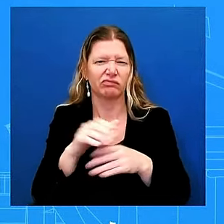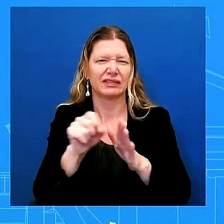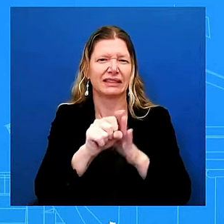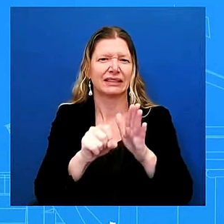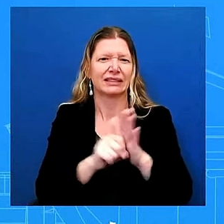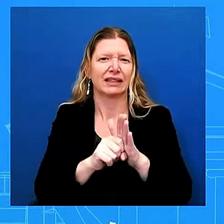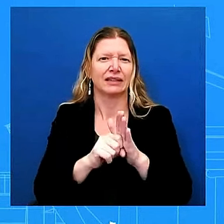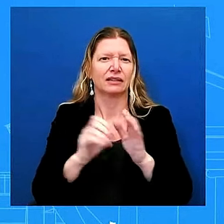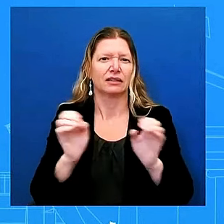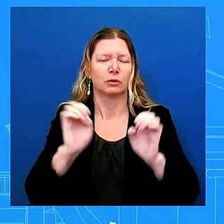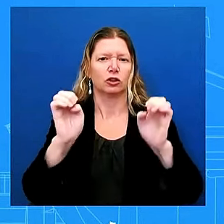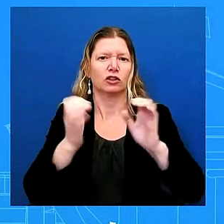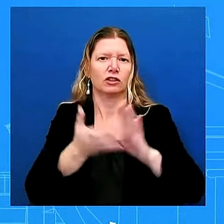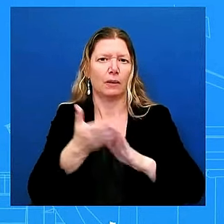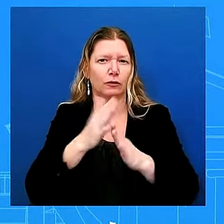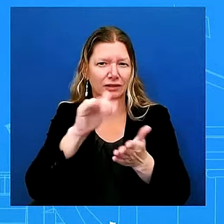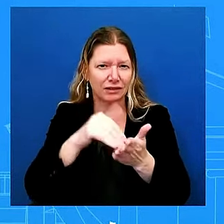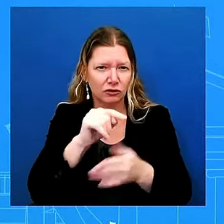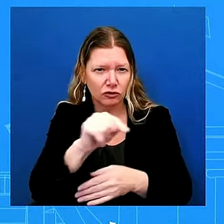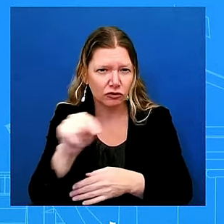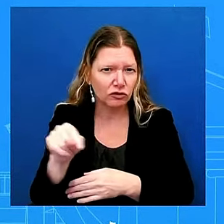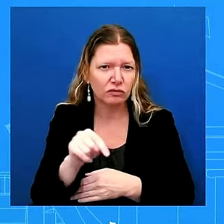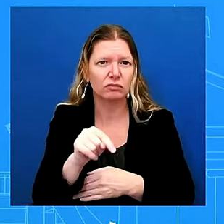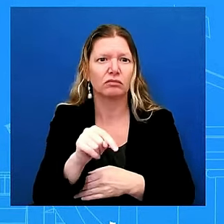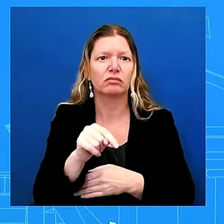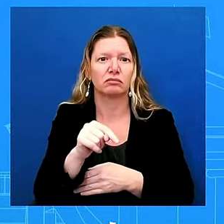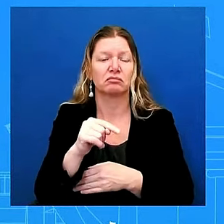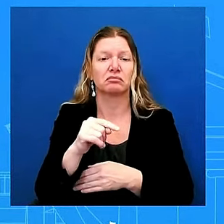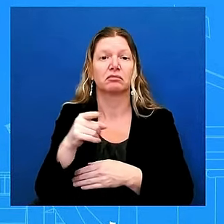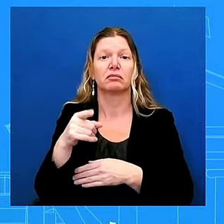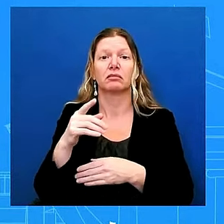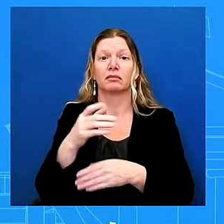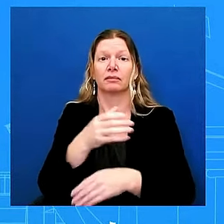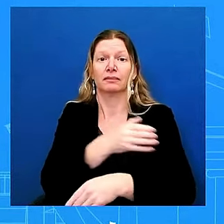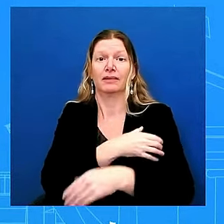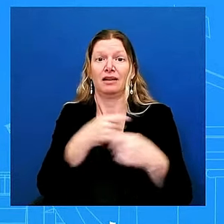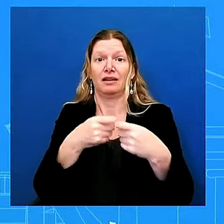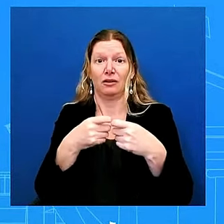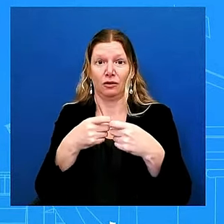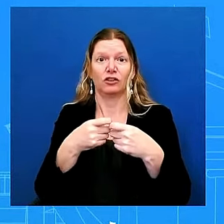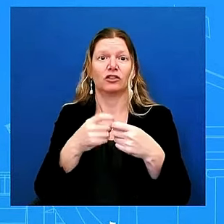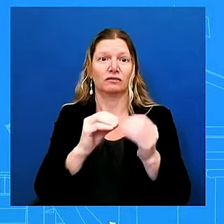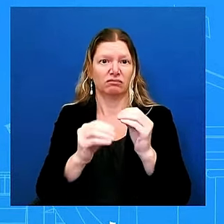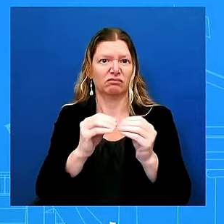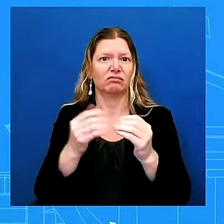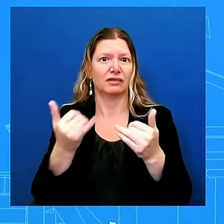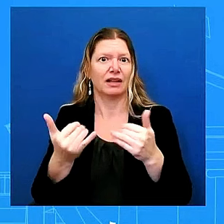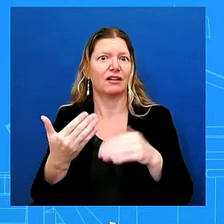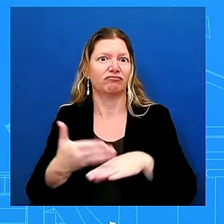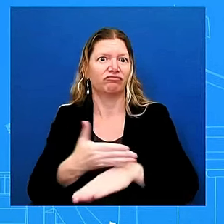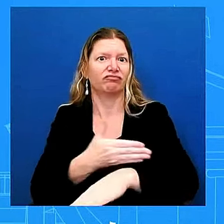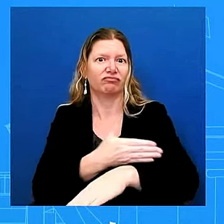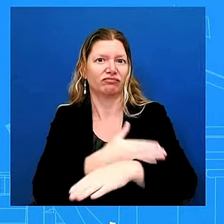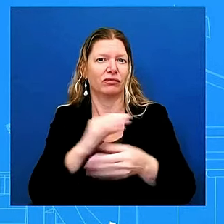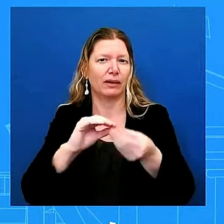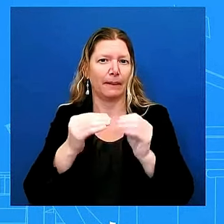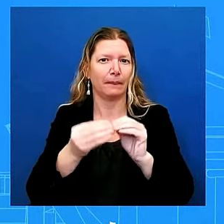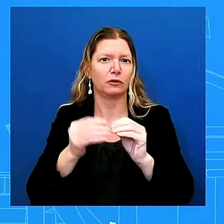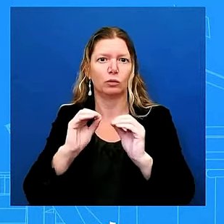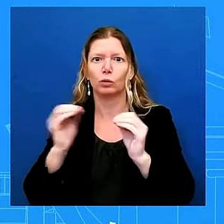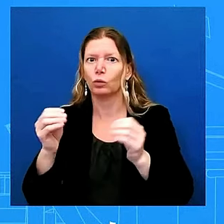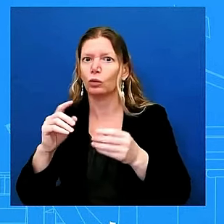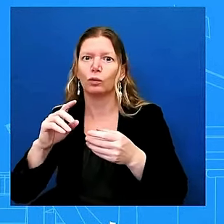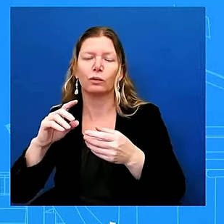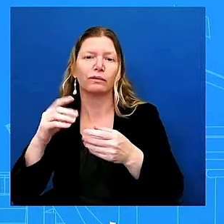important to remember that these will be complex multi-day efforts in many locations due to the extent of damage and the ongoing access